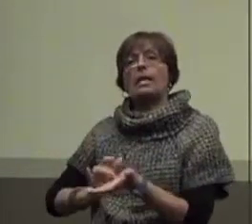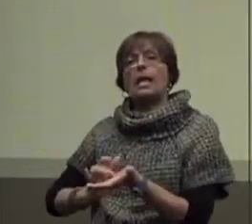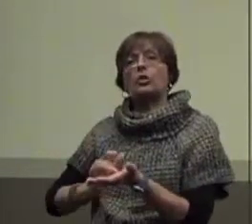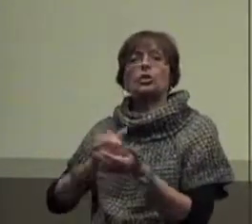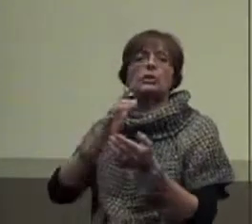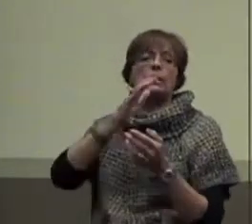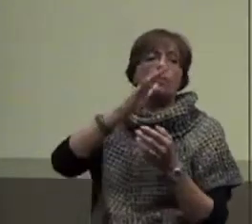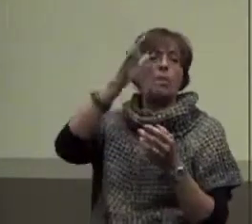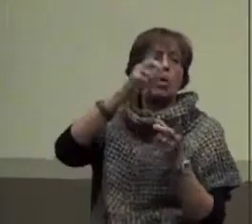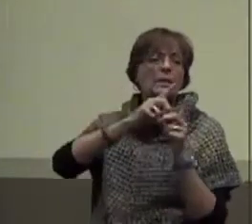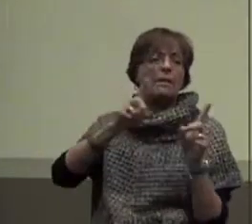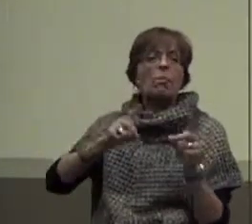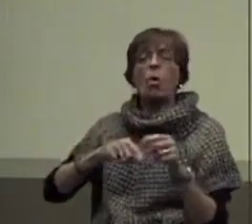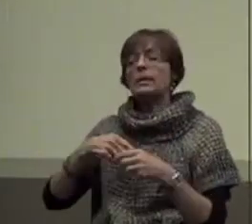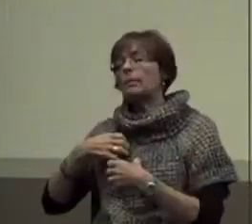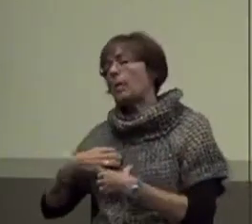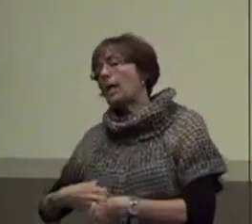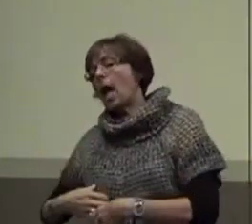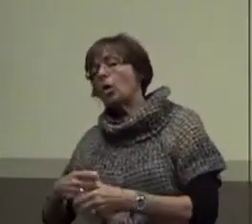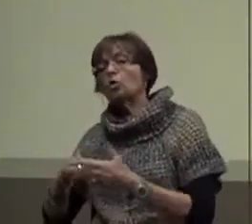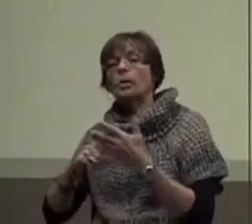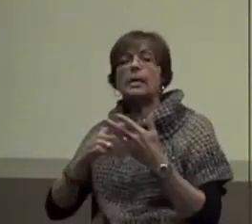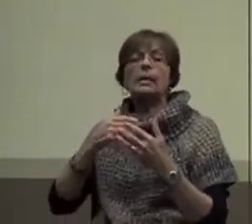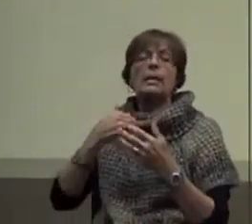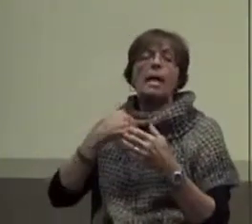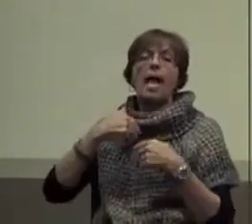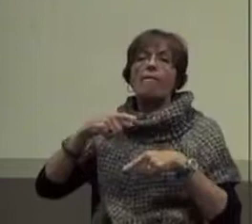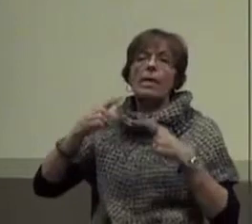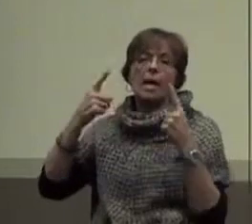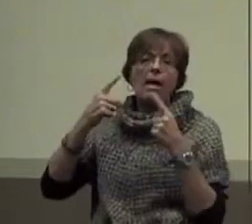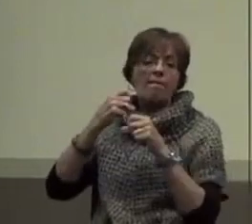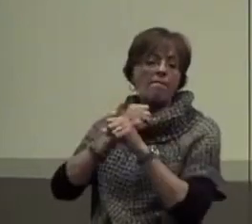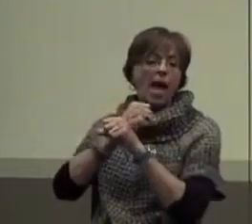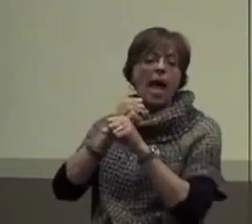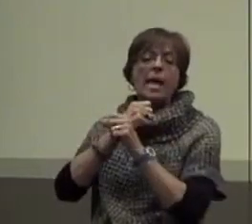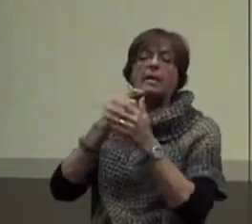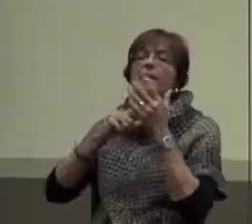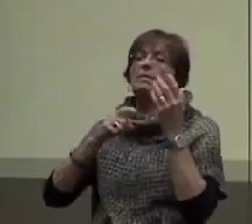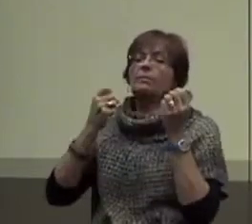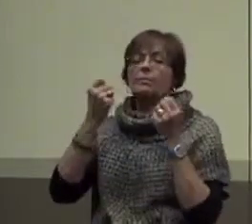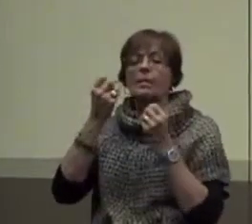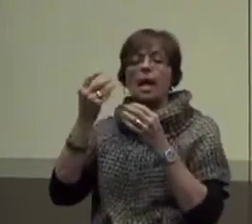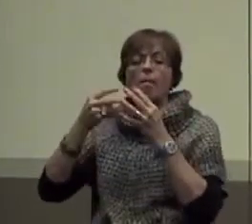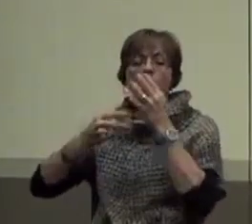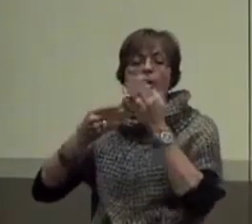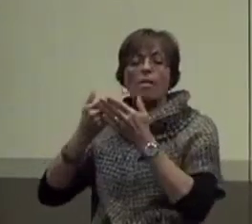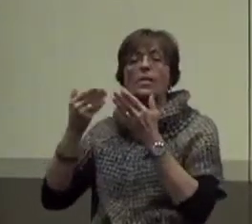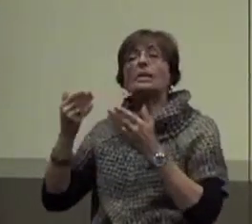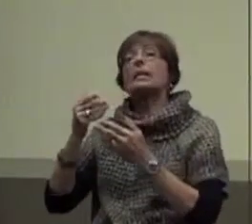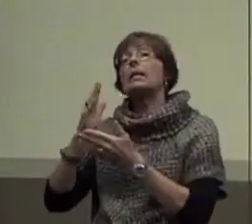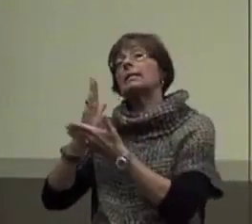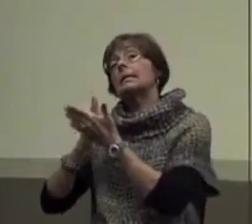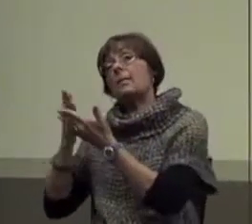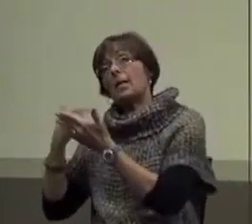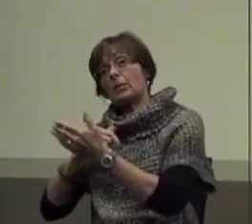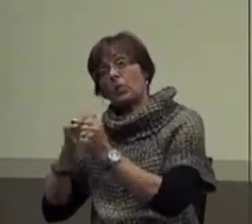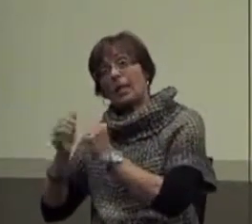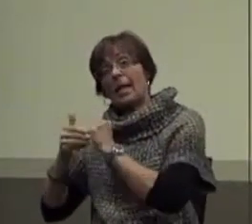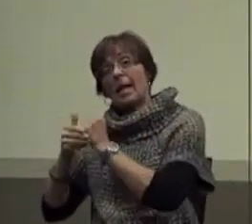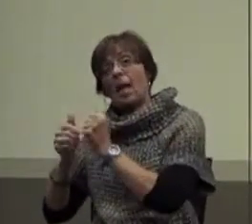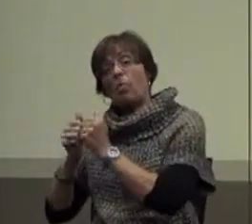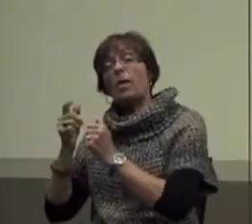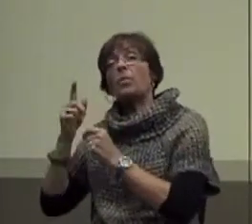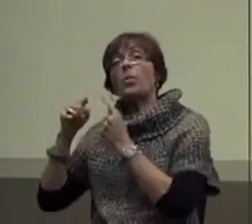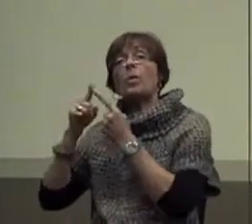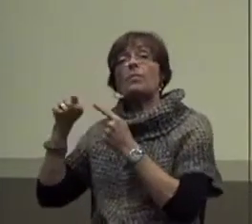Divorced parents, being hungry, having a fight, a number of things. Some things we actually can help with. Right? If I